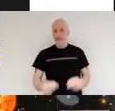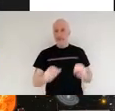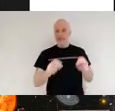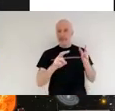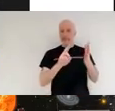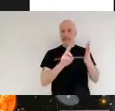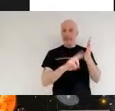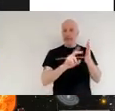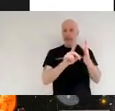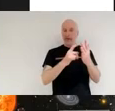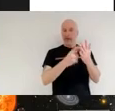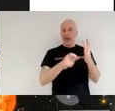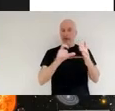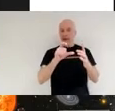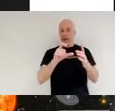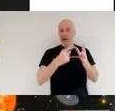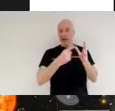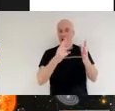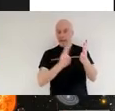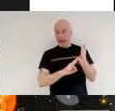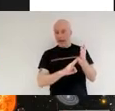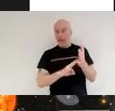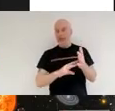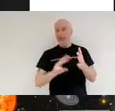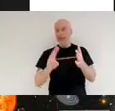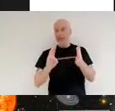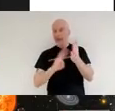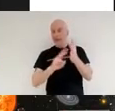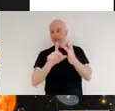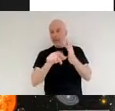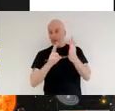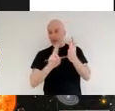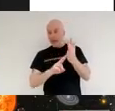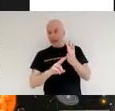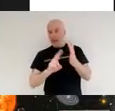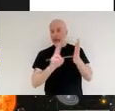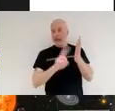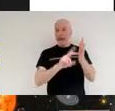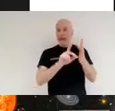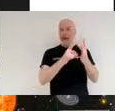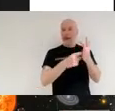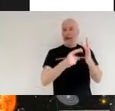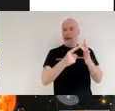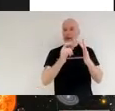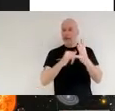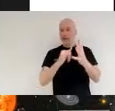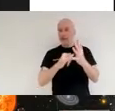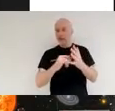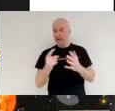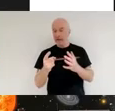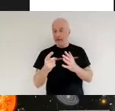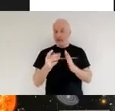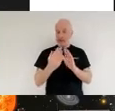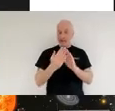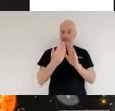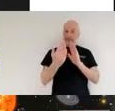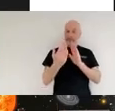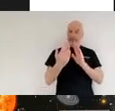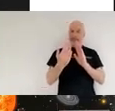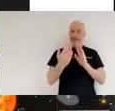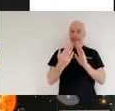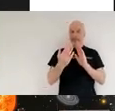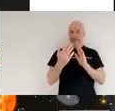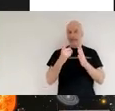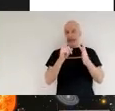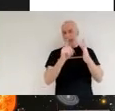abilities we have near cam and we have miri the mid infrared instrument now each one of these instruments